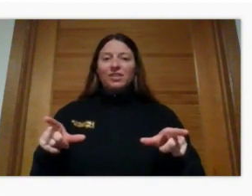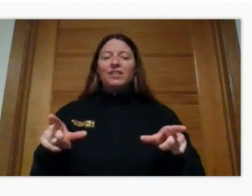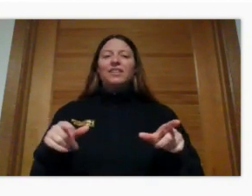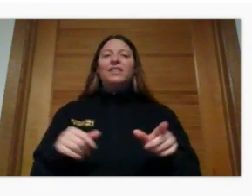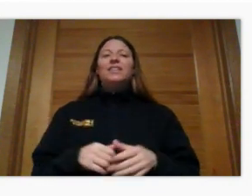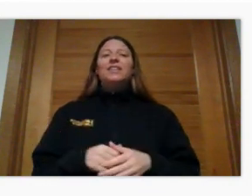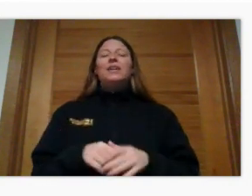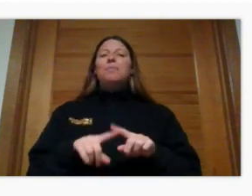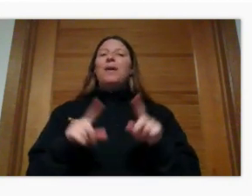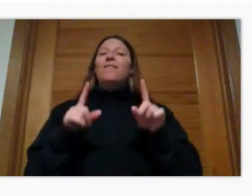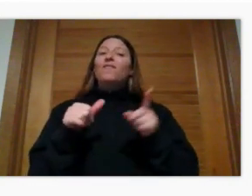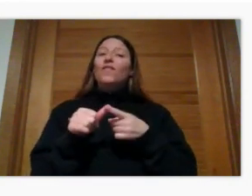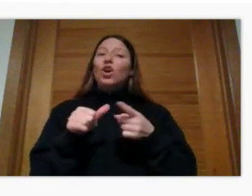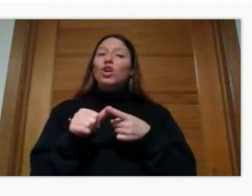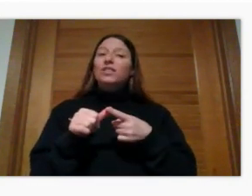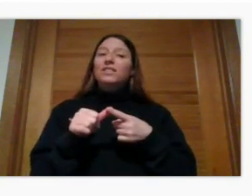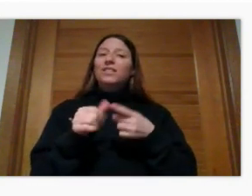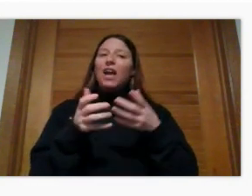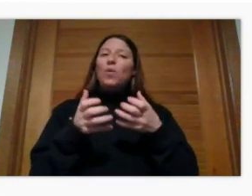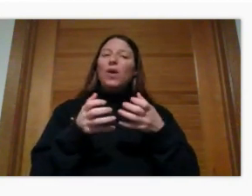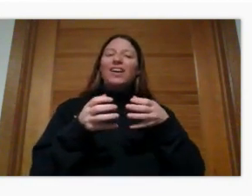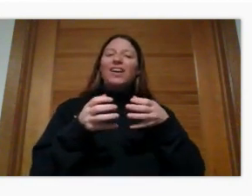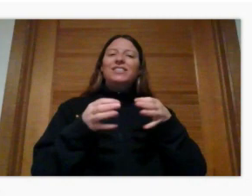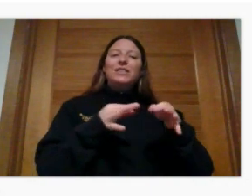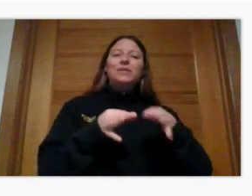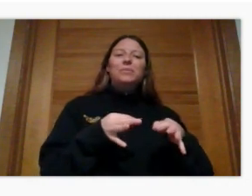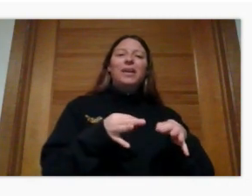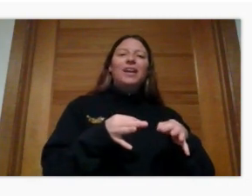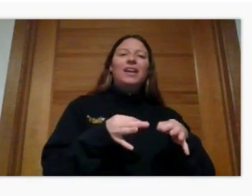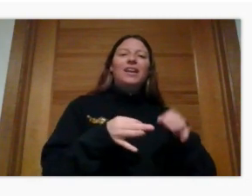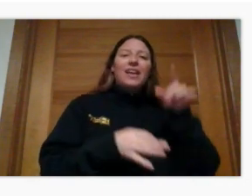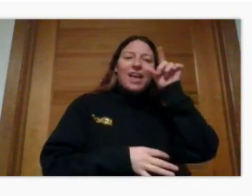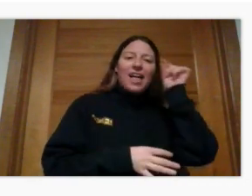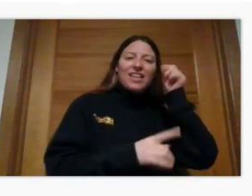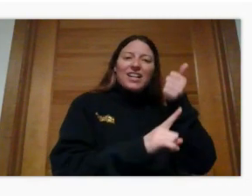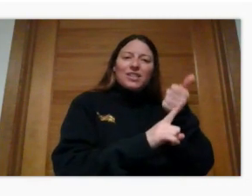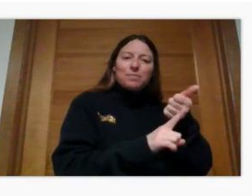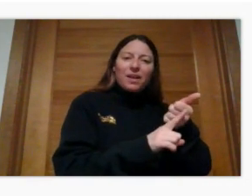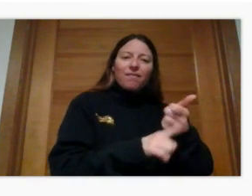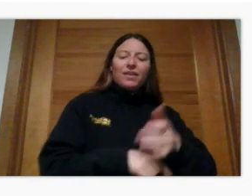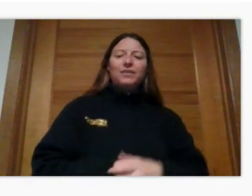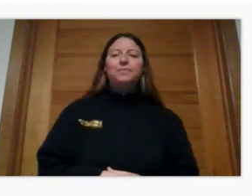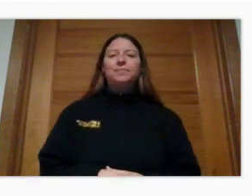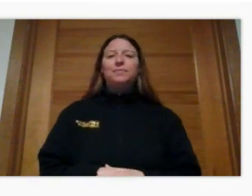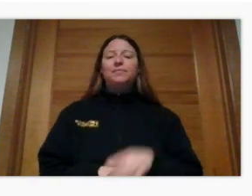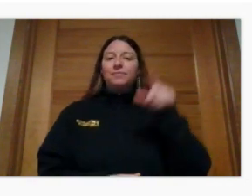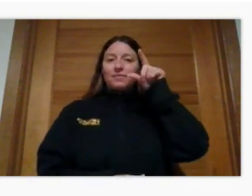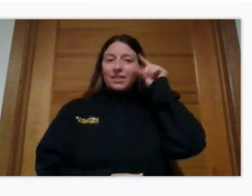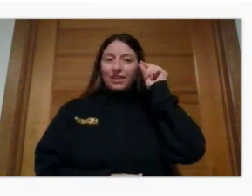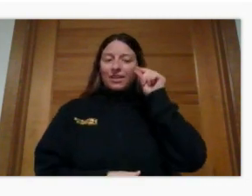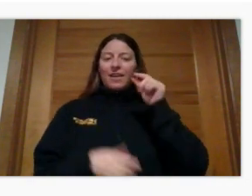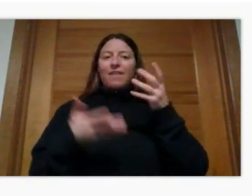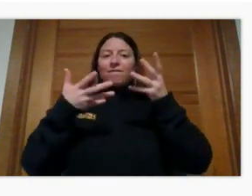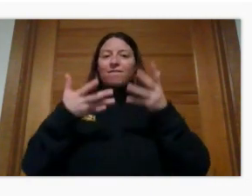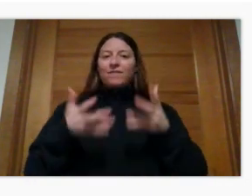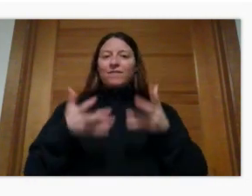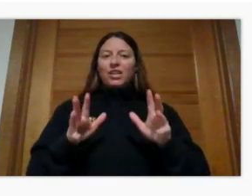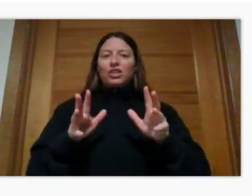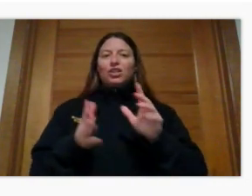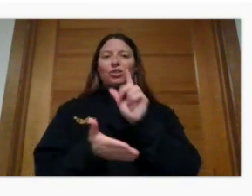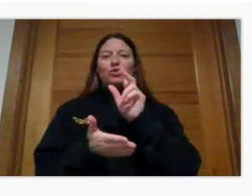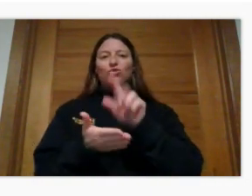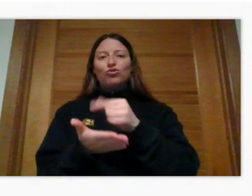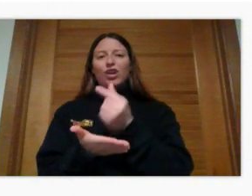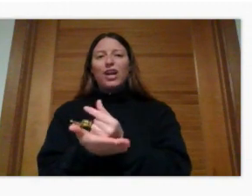to tell you what makes his story really special. So, Gallaudet has finished schooling in Yale